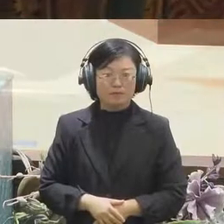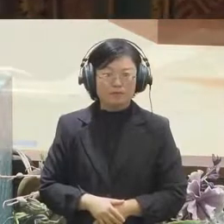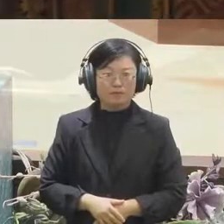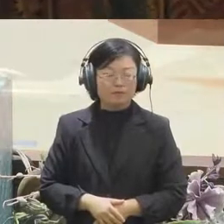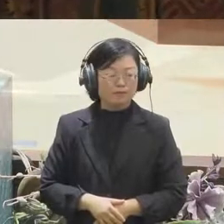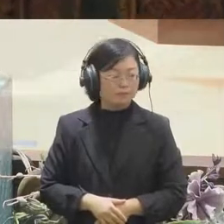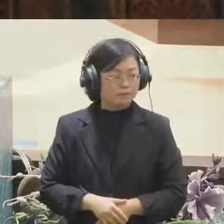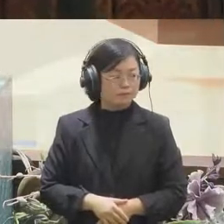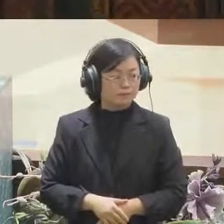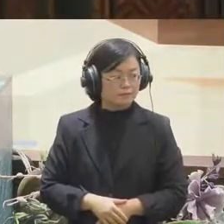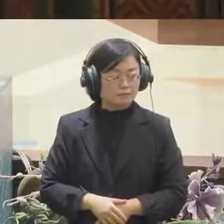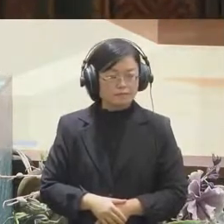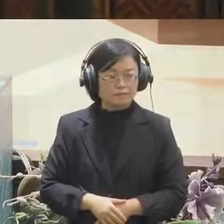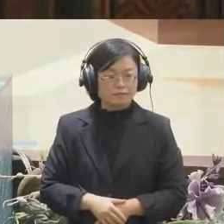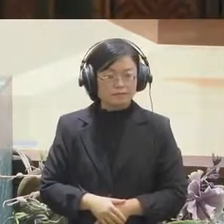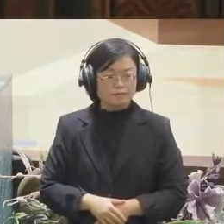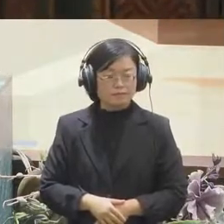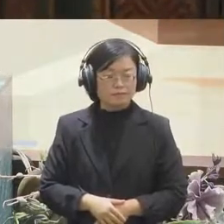yeah, can you hear us?